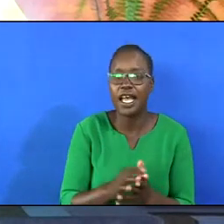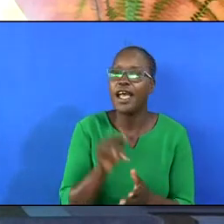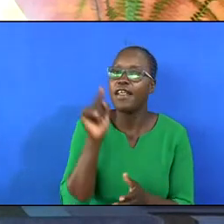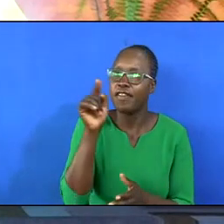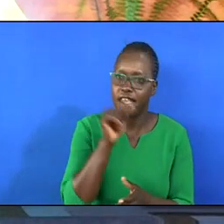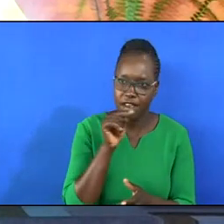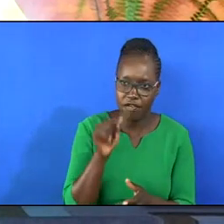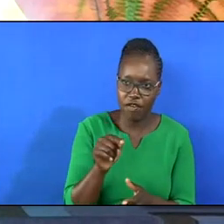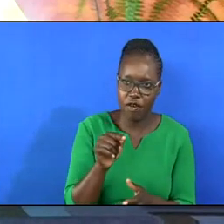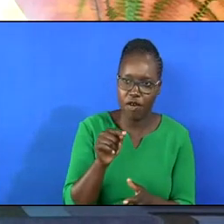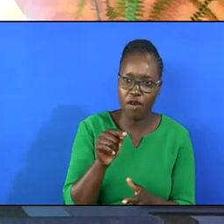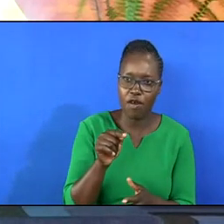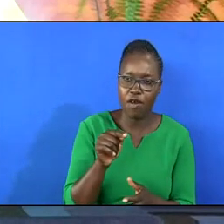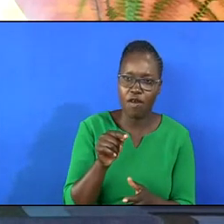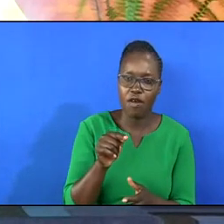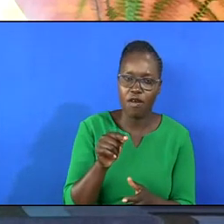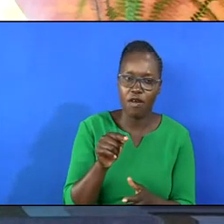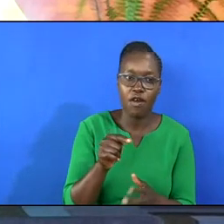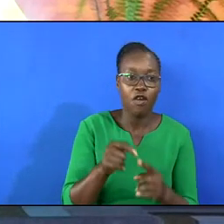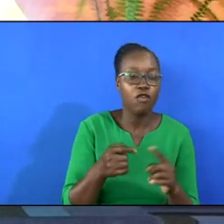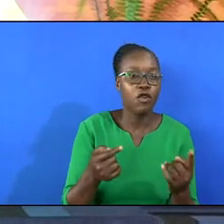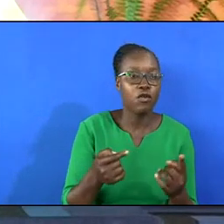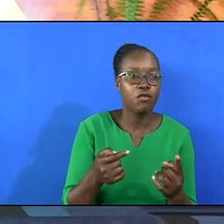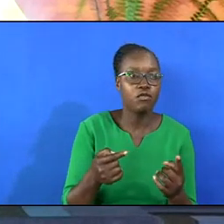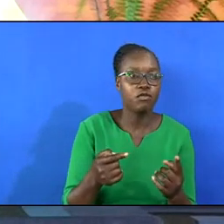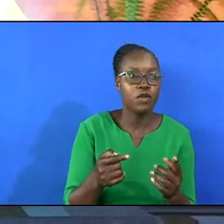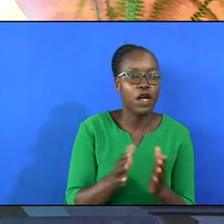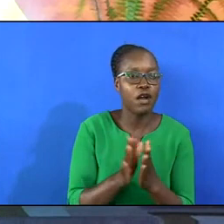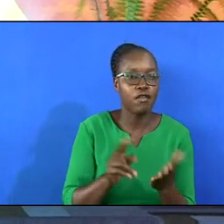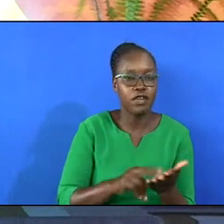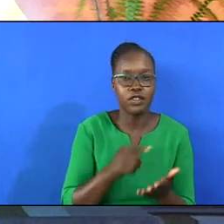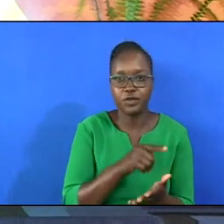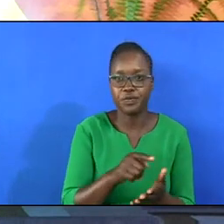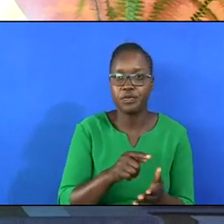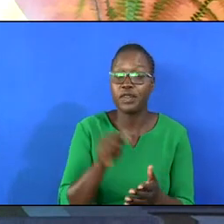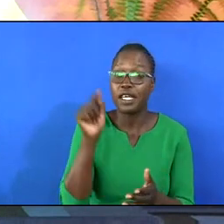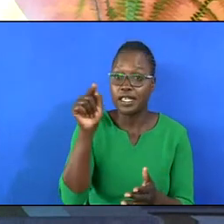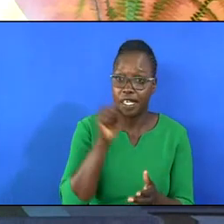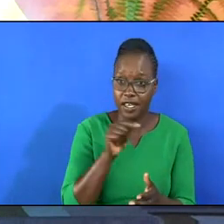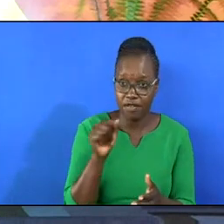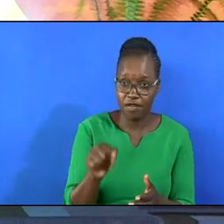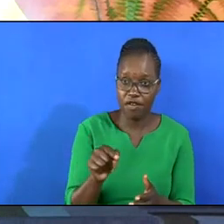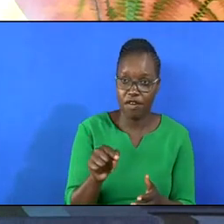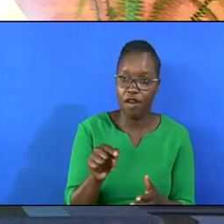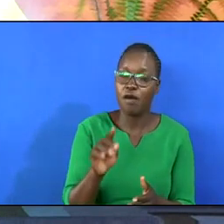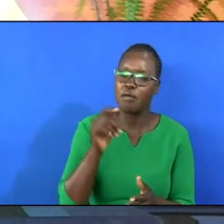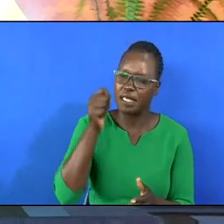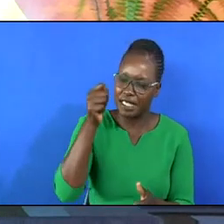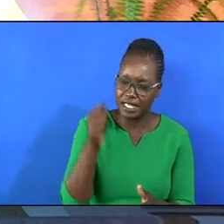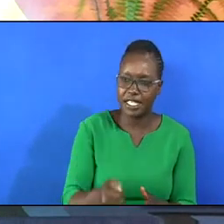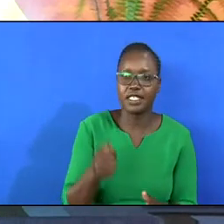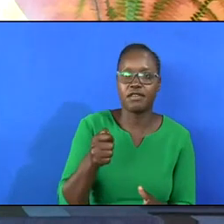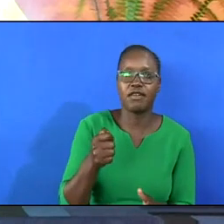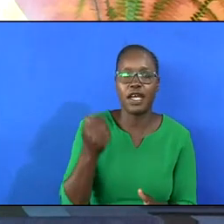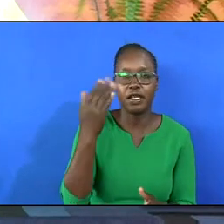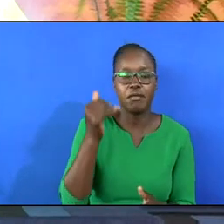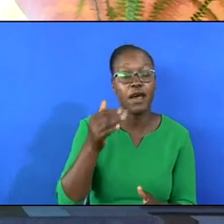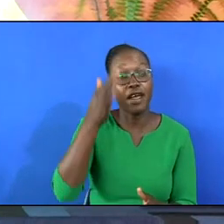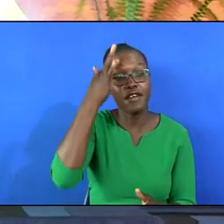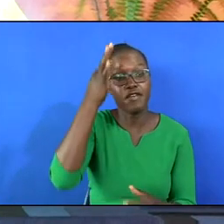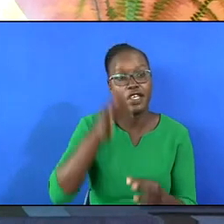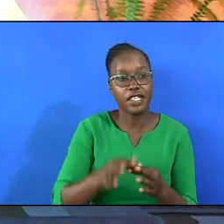Therefore, I'm reading from King James Version. Therefore, being justified